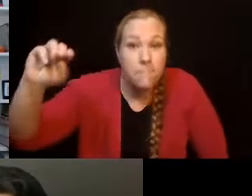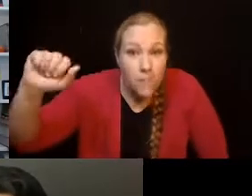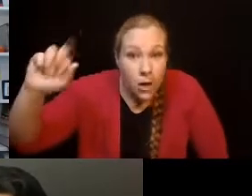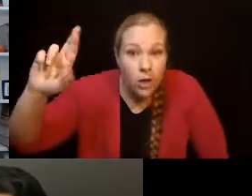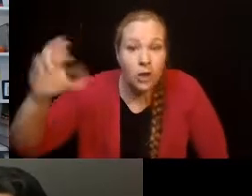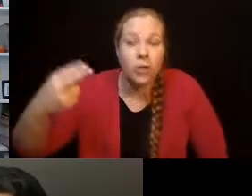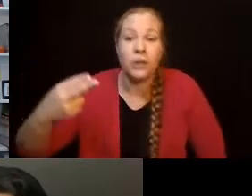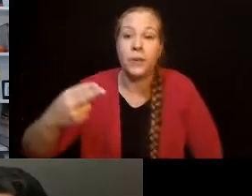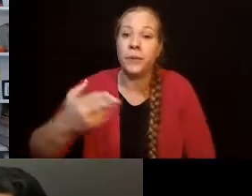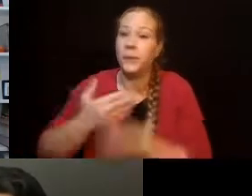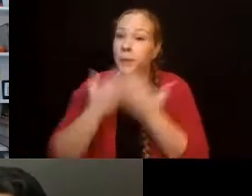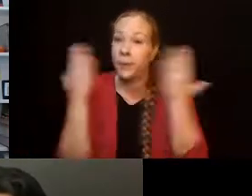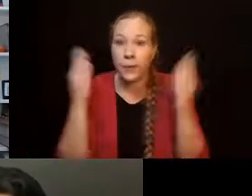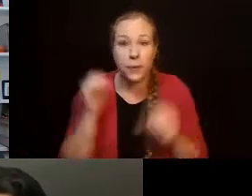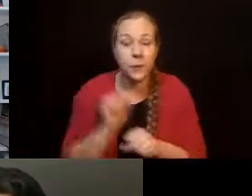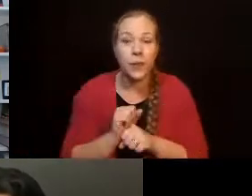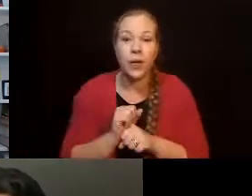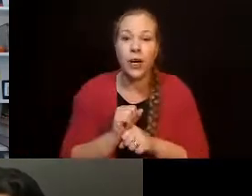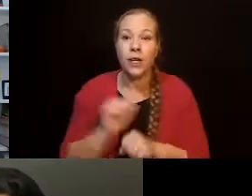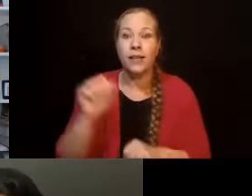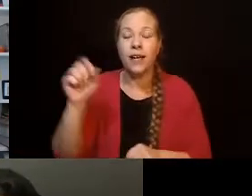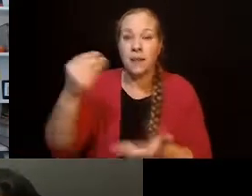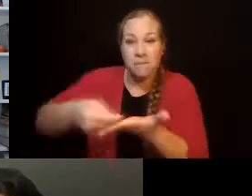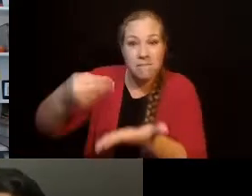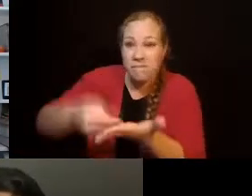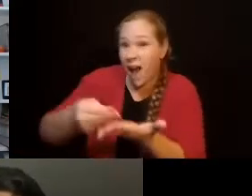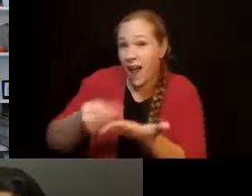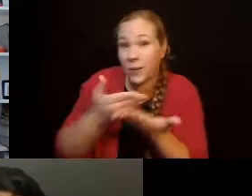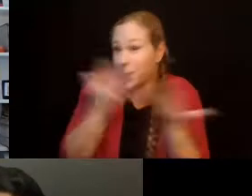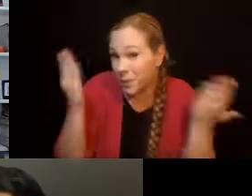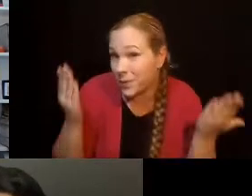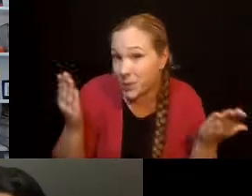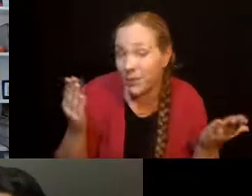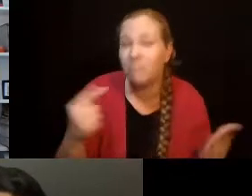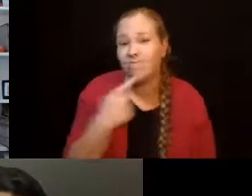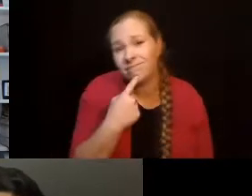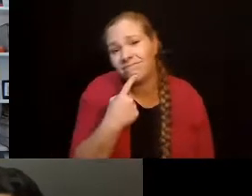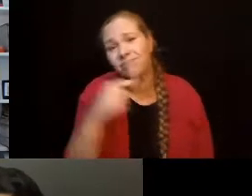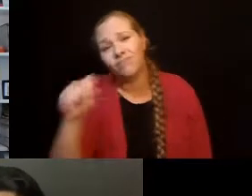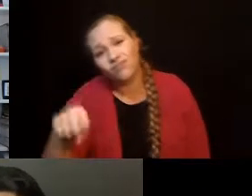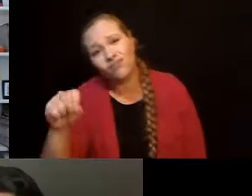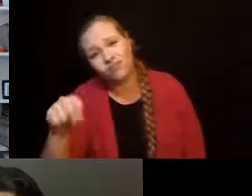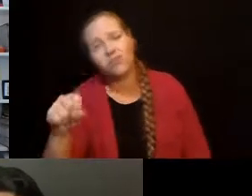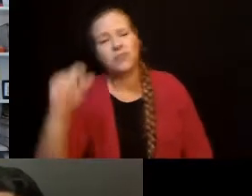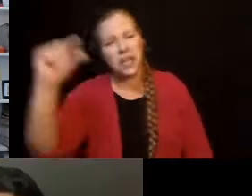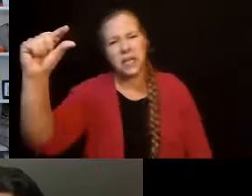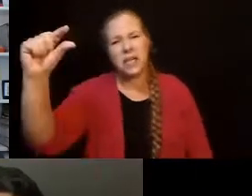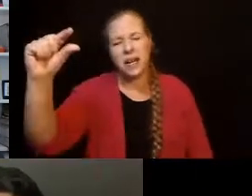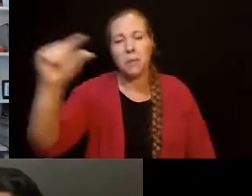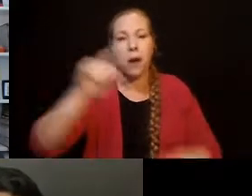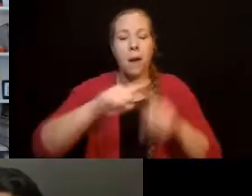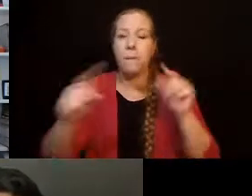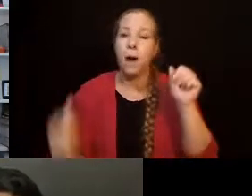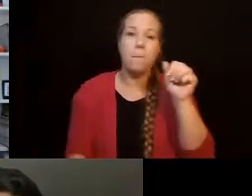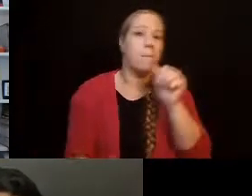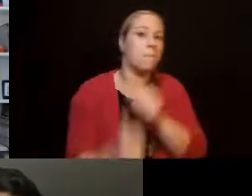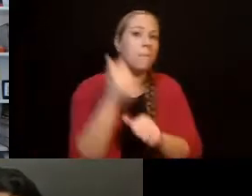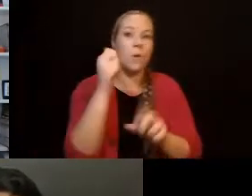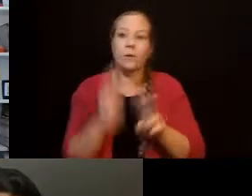the money's missed a little bit, what's missed way more than the money is the socialization.